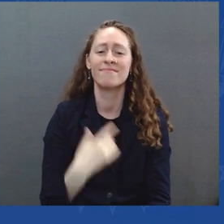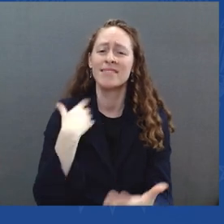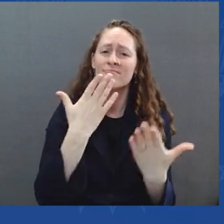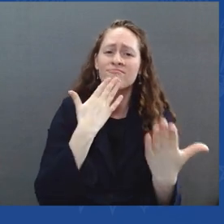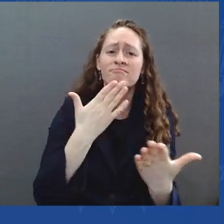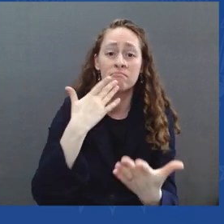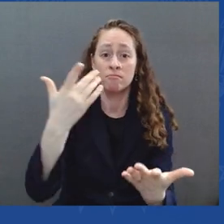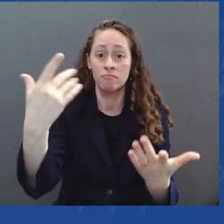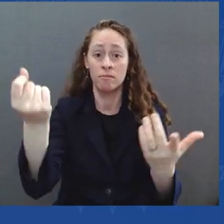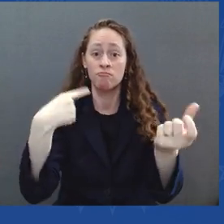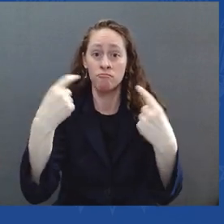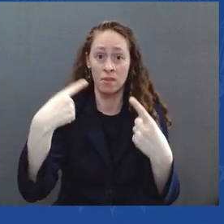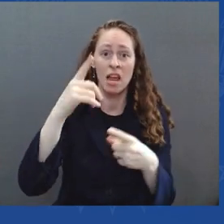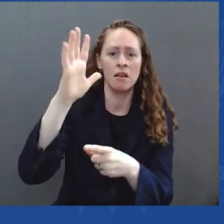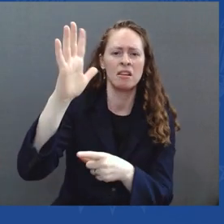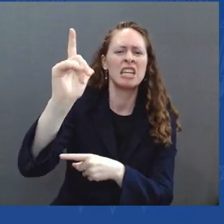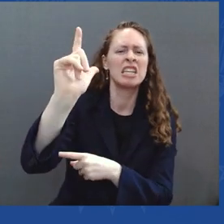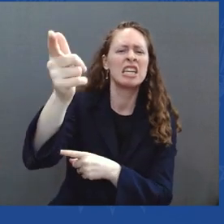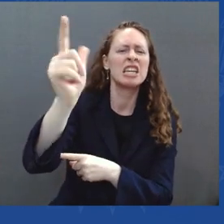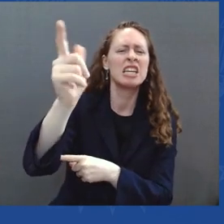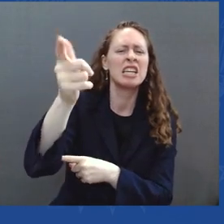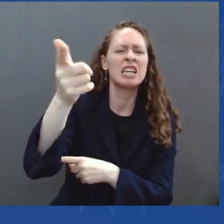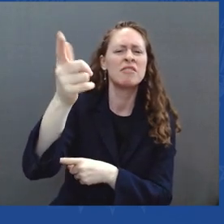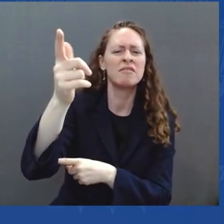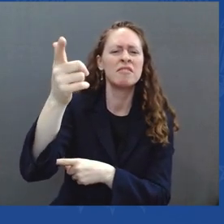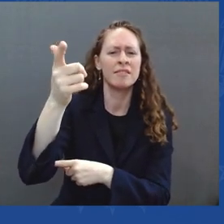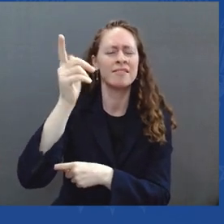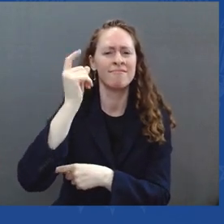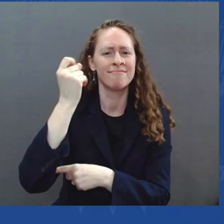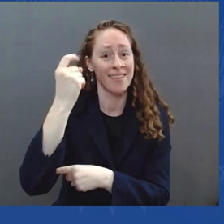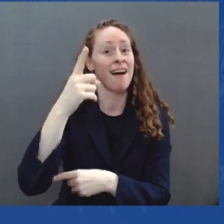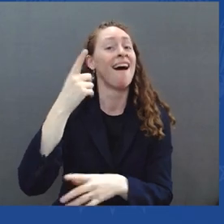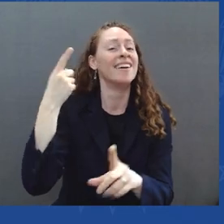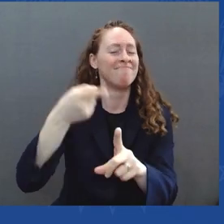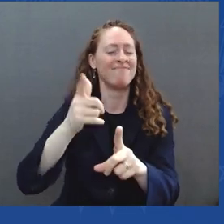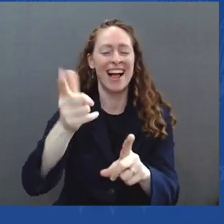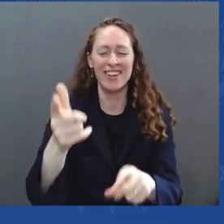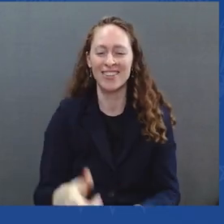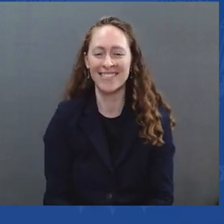Sir, what about inflation? We're on inflation, outpacing wages, Mr. President.